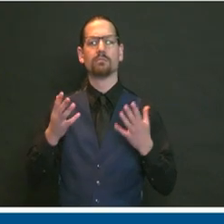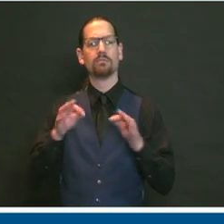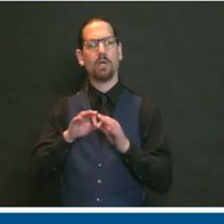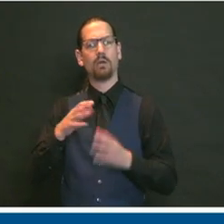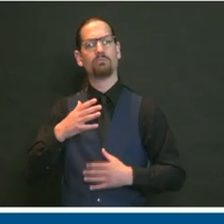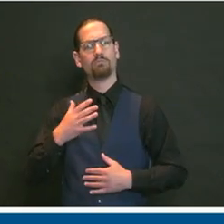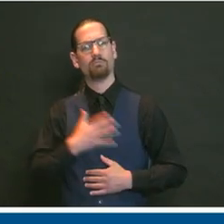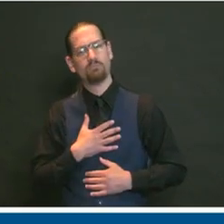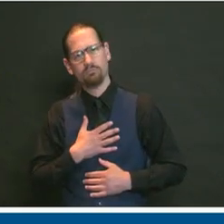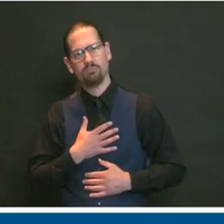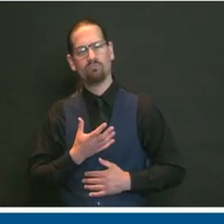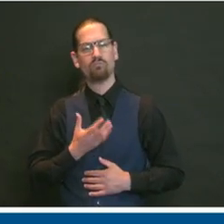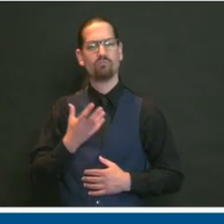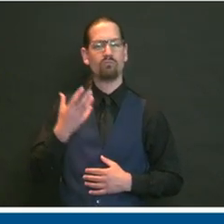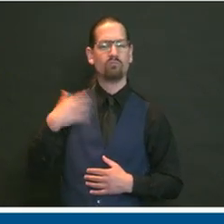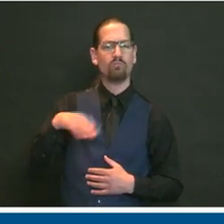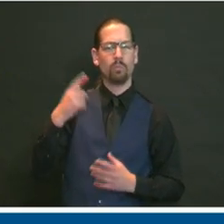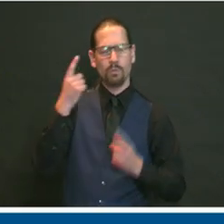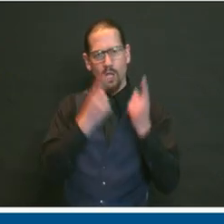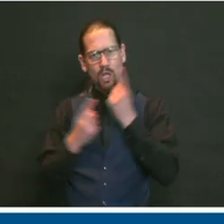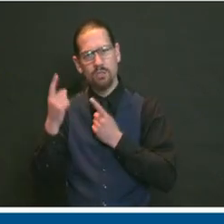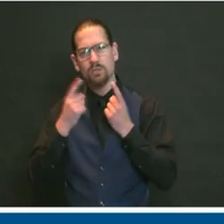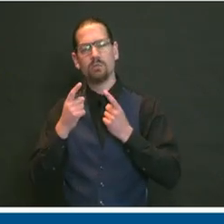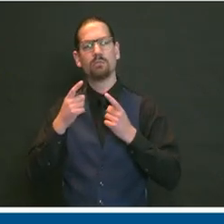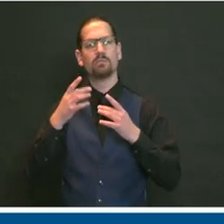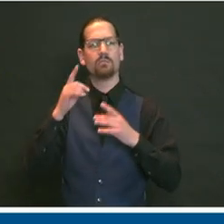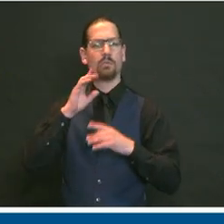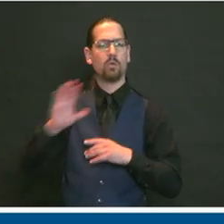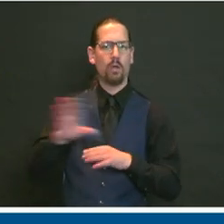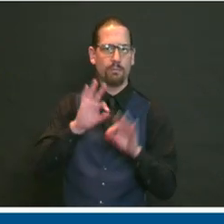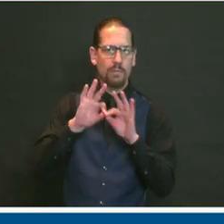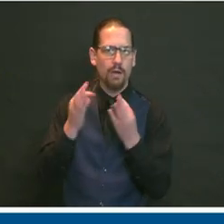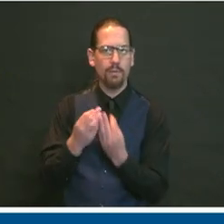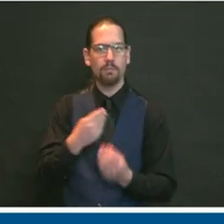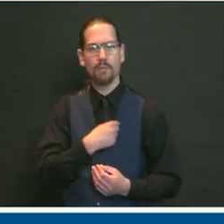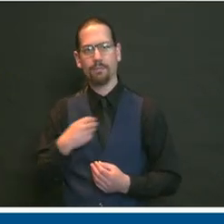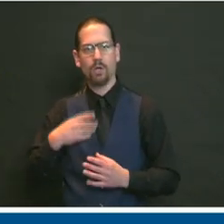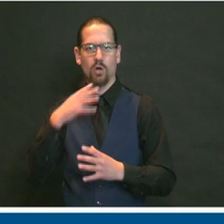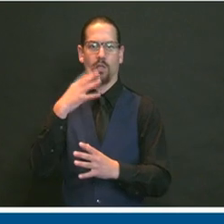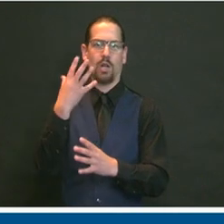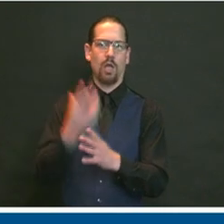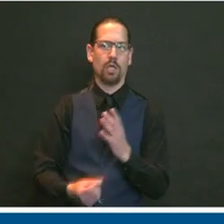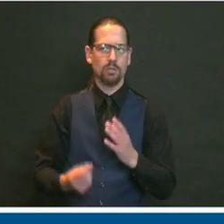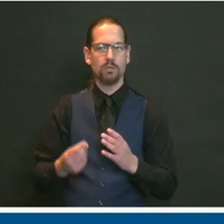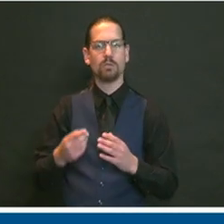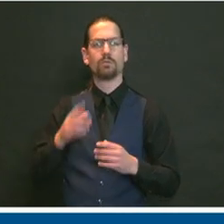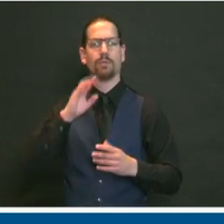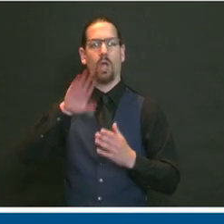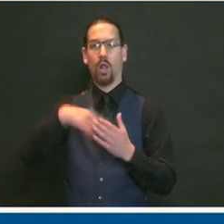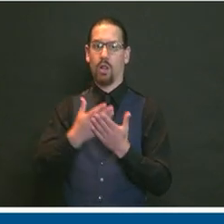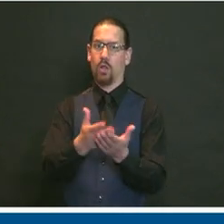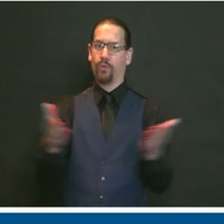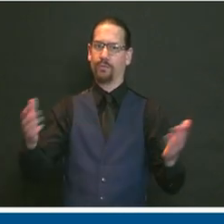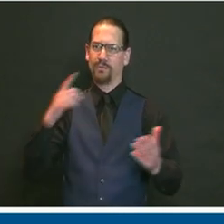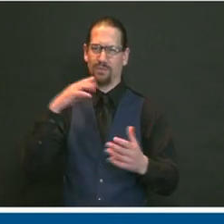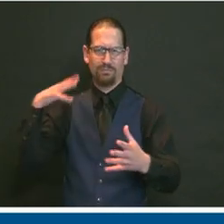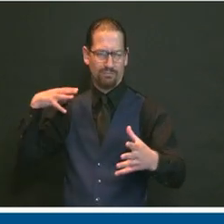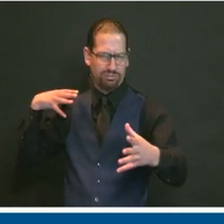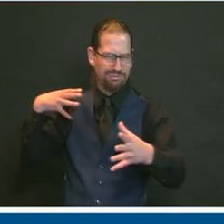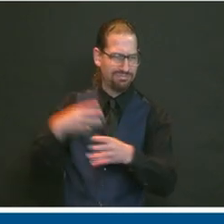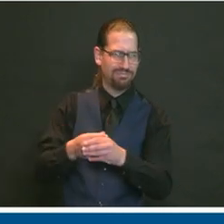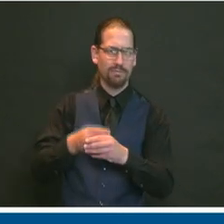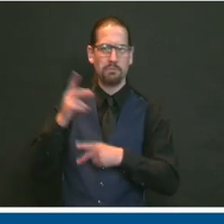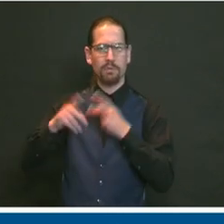with the families of these people who we have lost, and with the families of all Rhode Islanders who have passed away